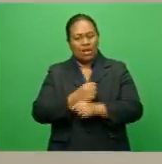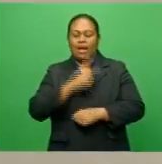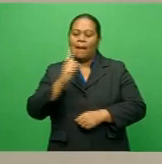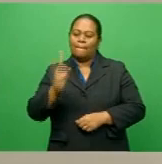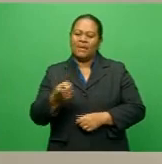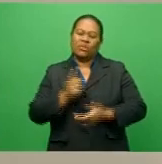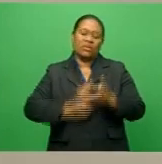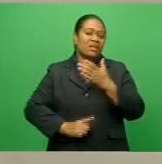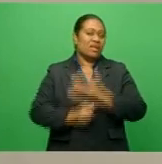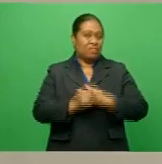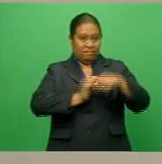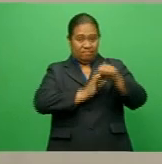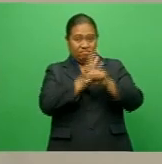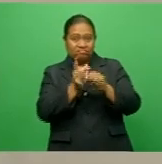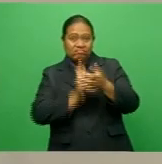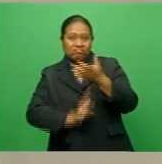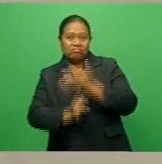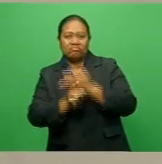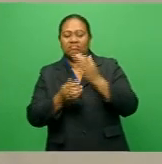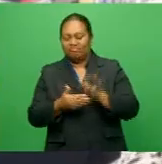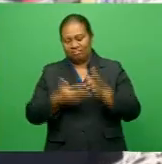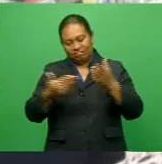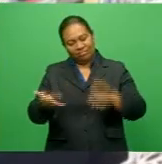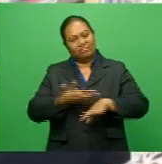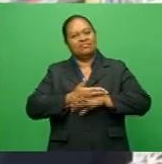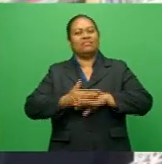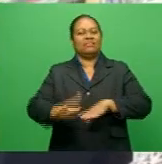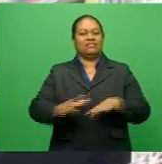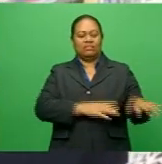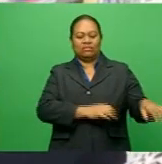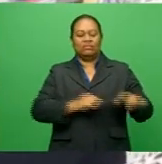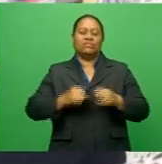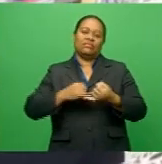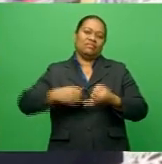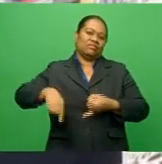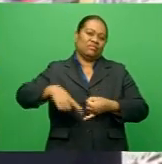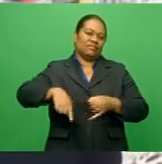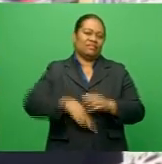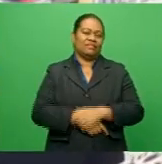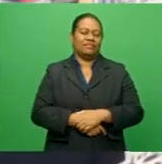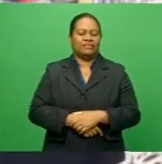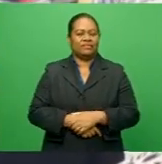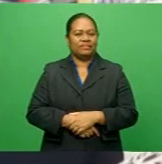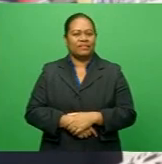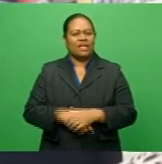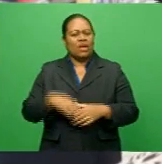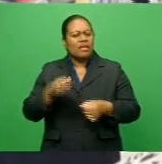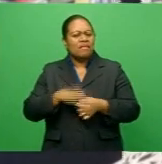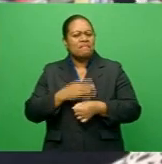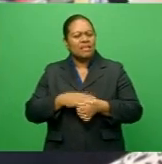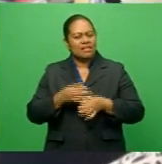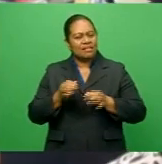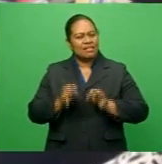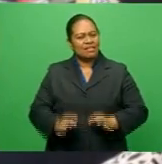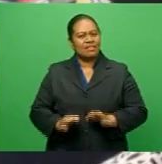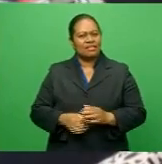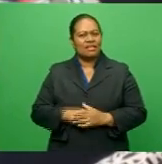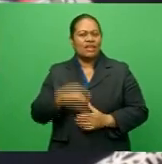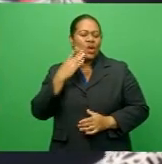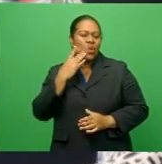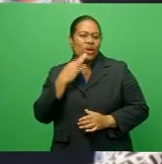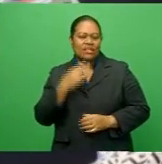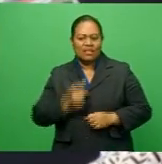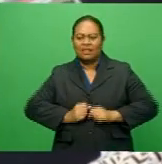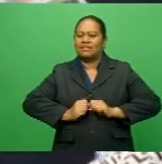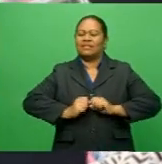pandemic, Suva Bowling Club is the new host. Well, the decision came about when Bowls Fiji sent out notice to